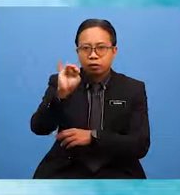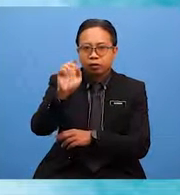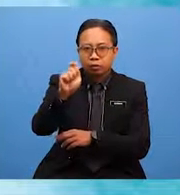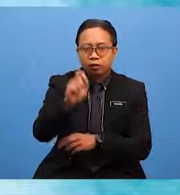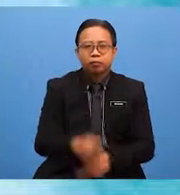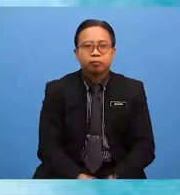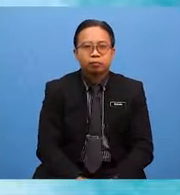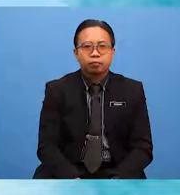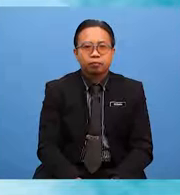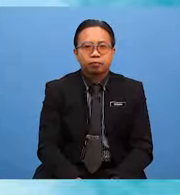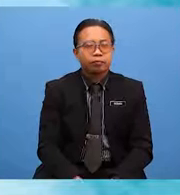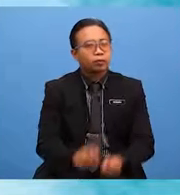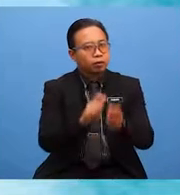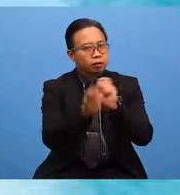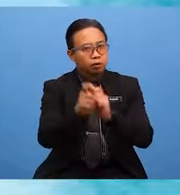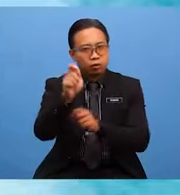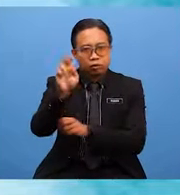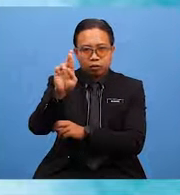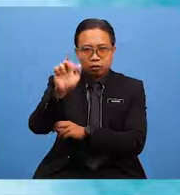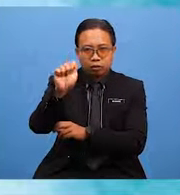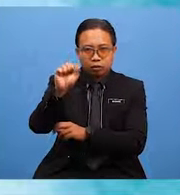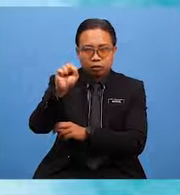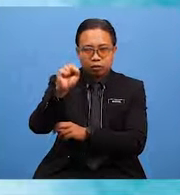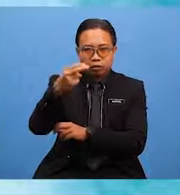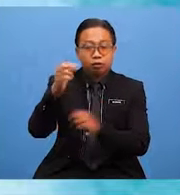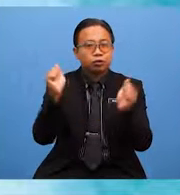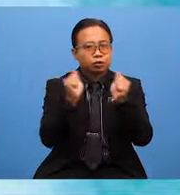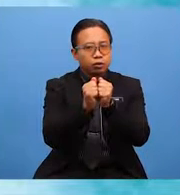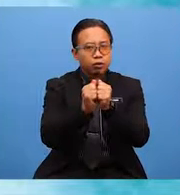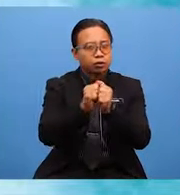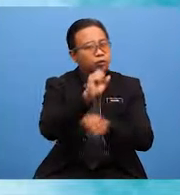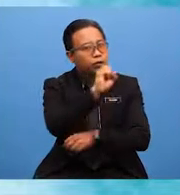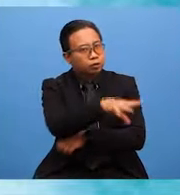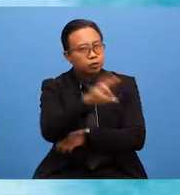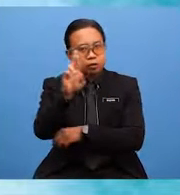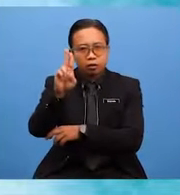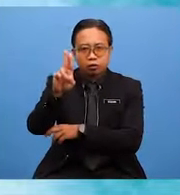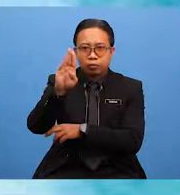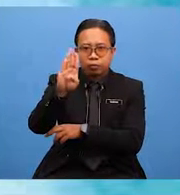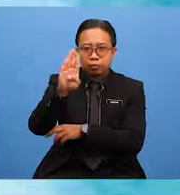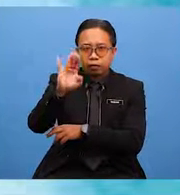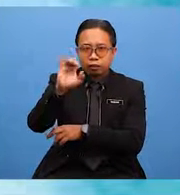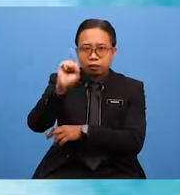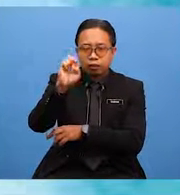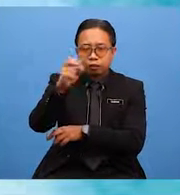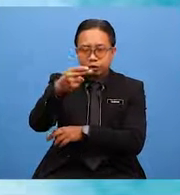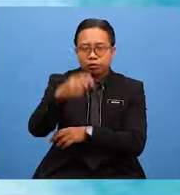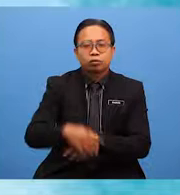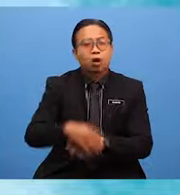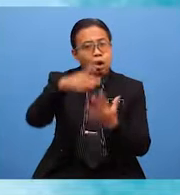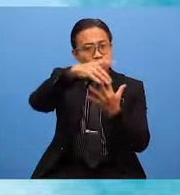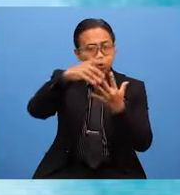trash with rubbish. You see, the choice of words determines